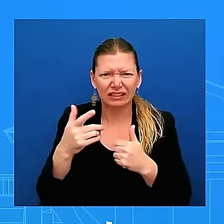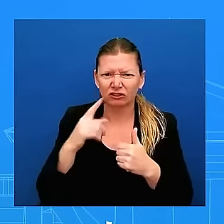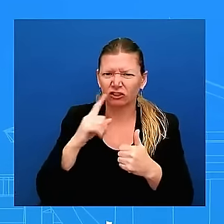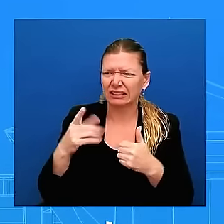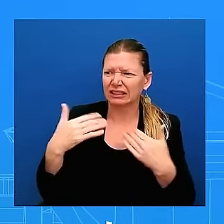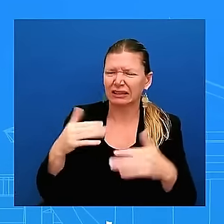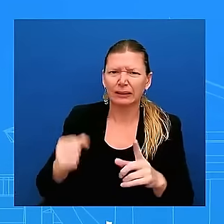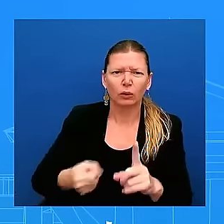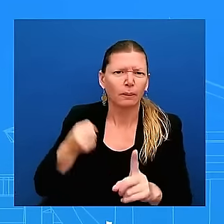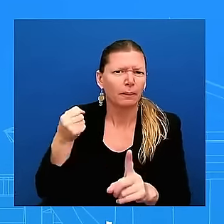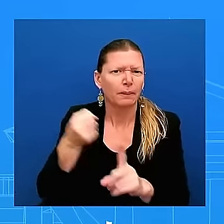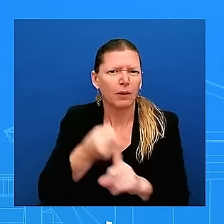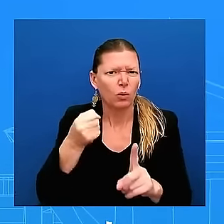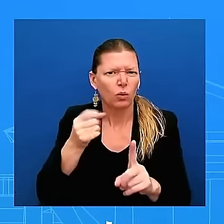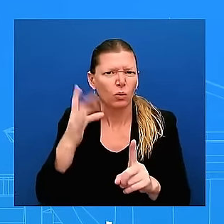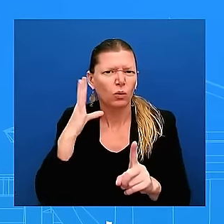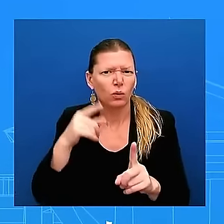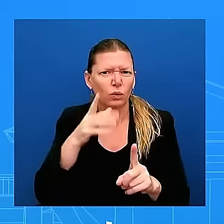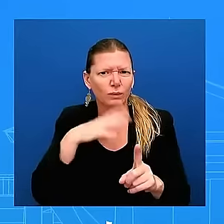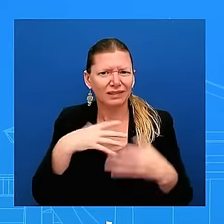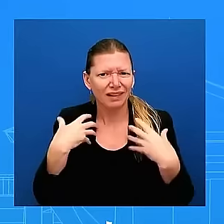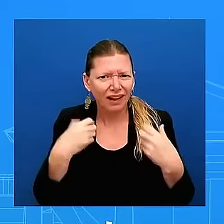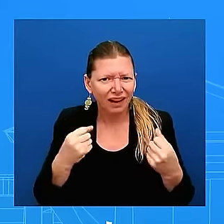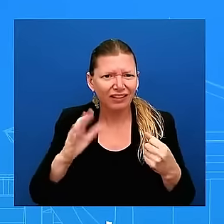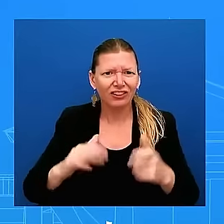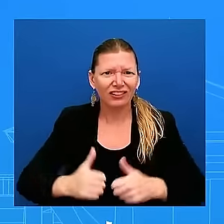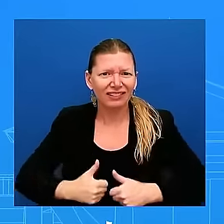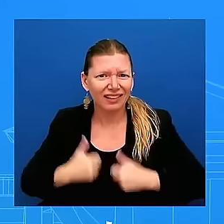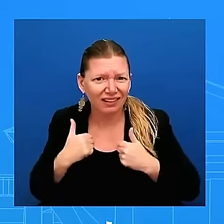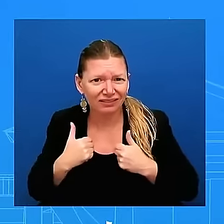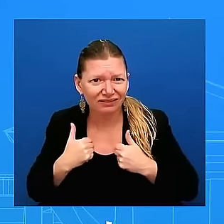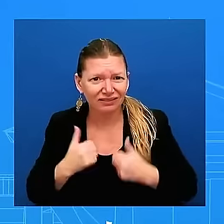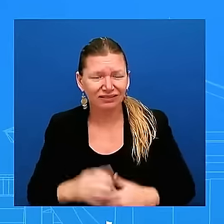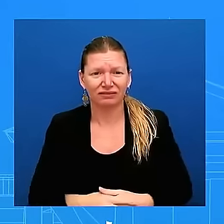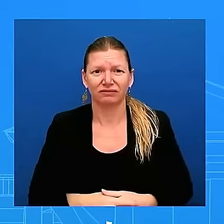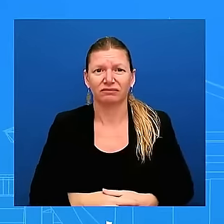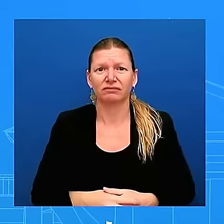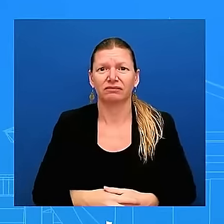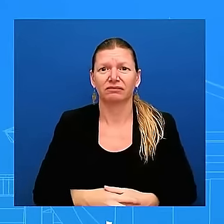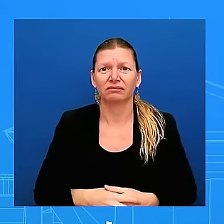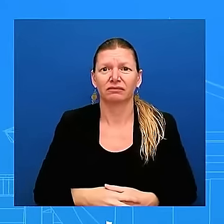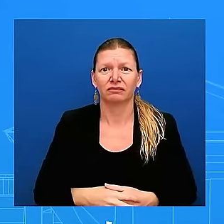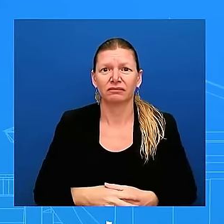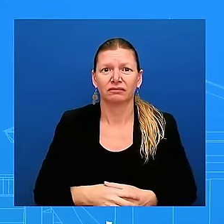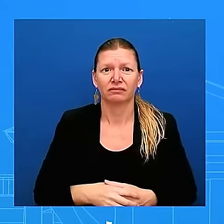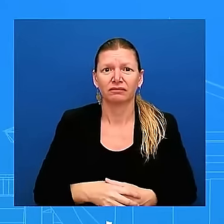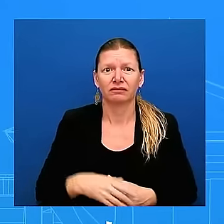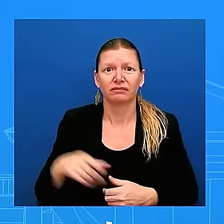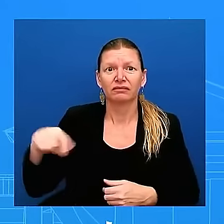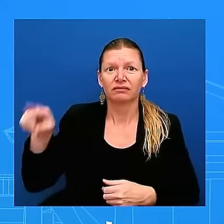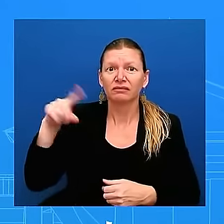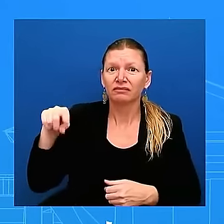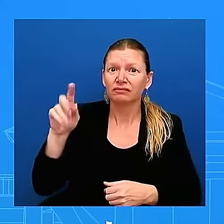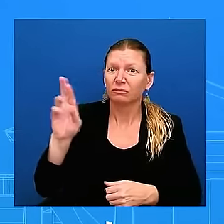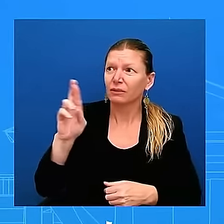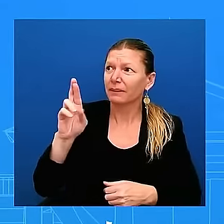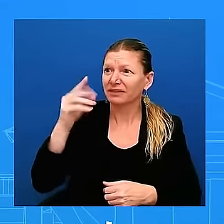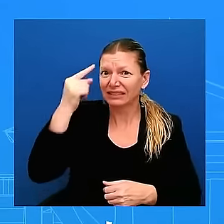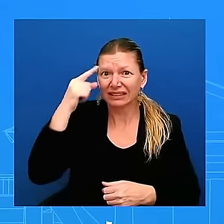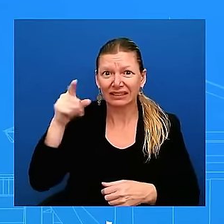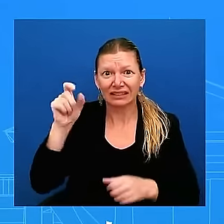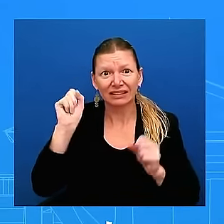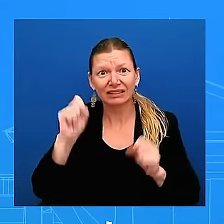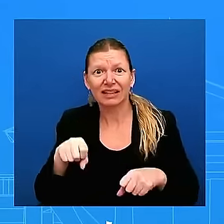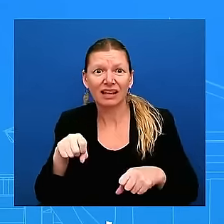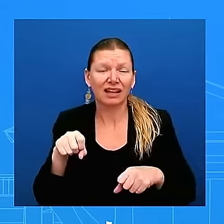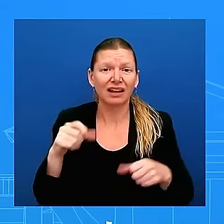officials think they can message their way out of their support for extreme policies